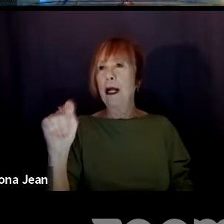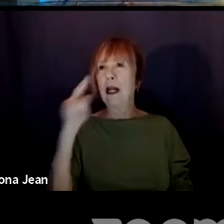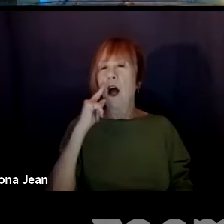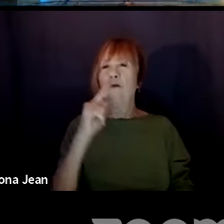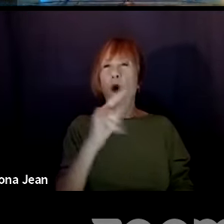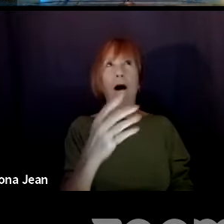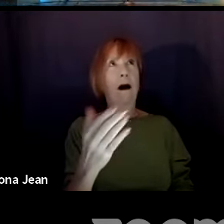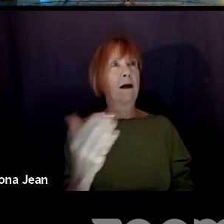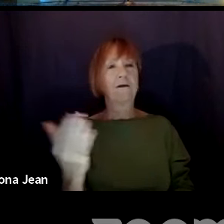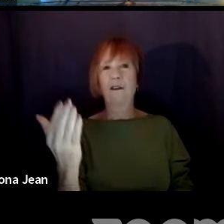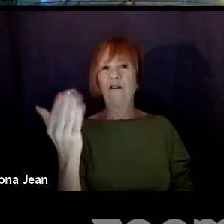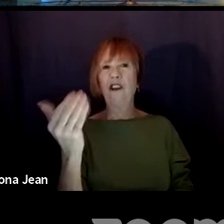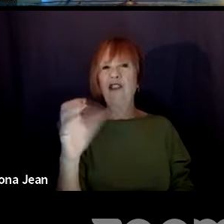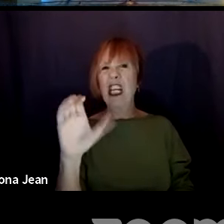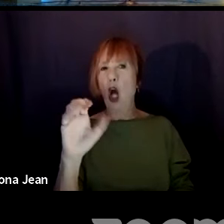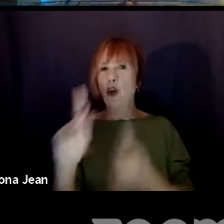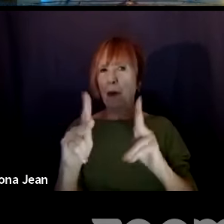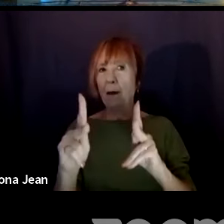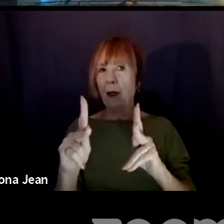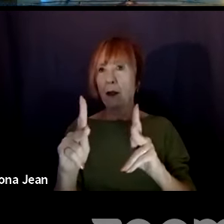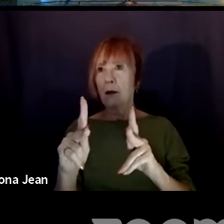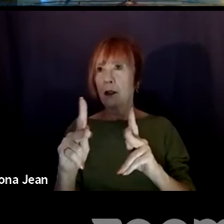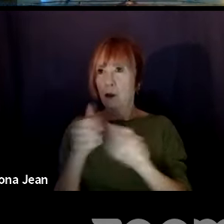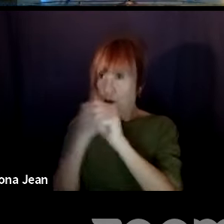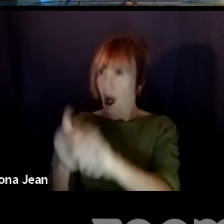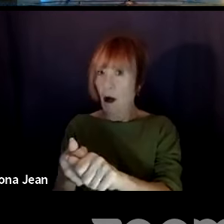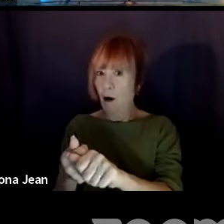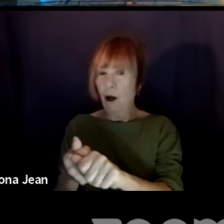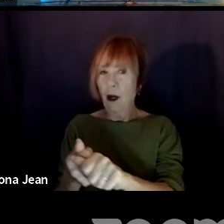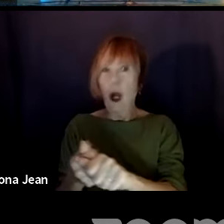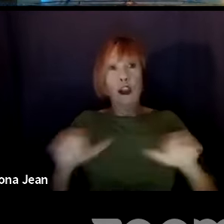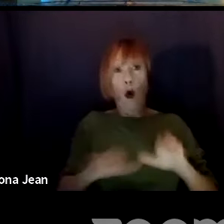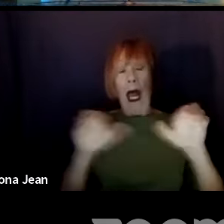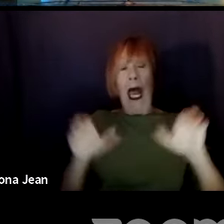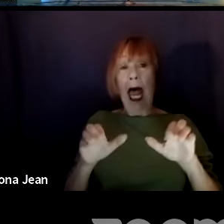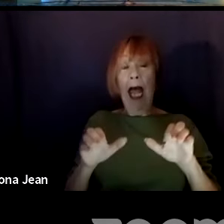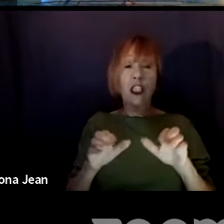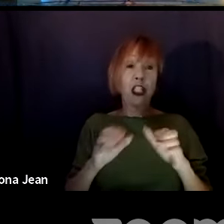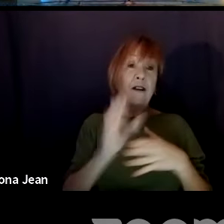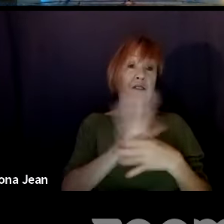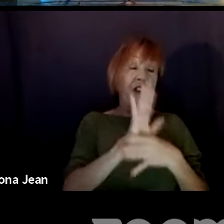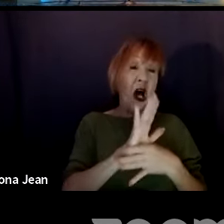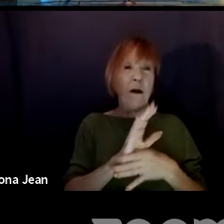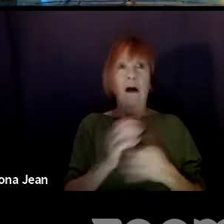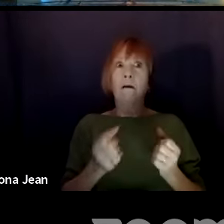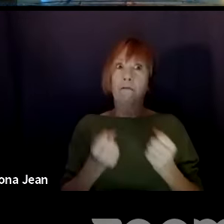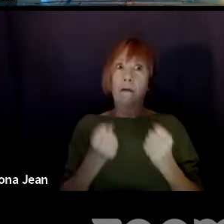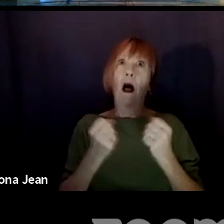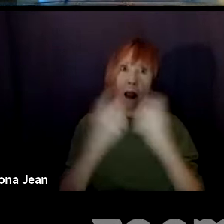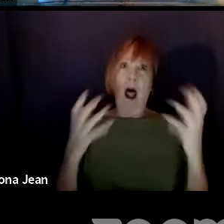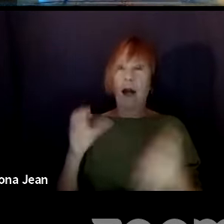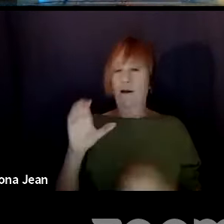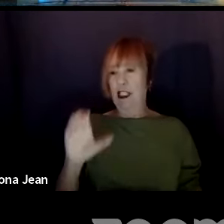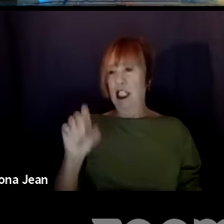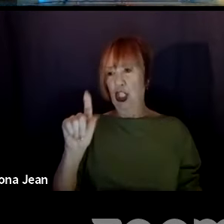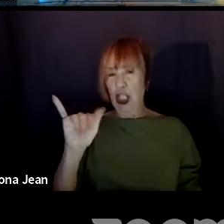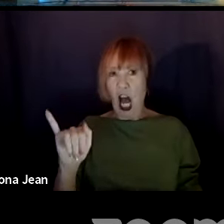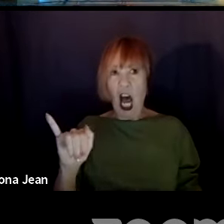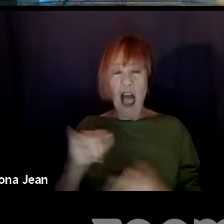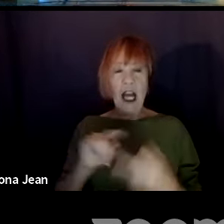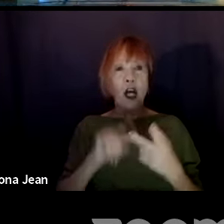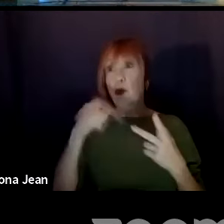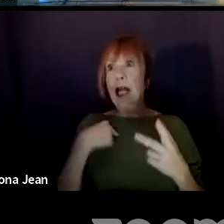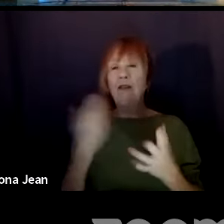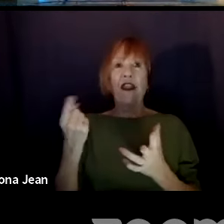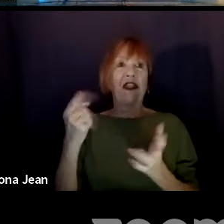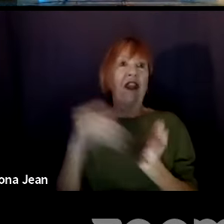on. So, in an action film with a lot of CGI and special effects and things like that, you're going to have thousands of